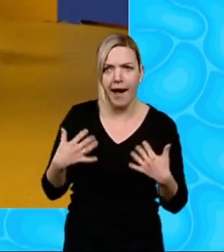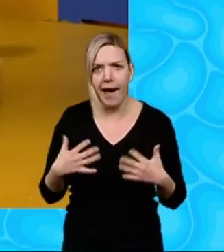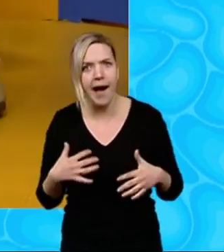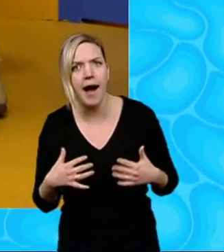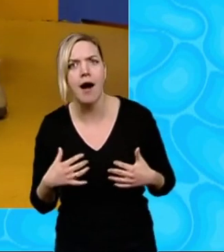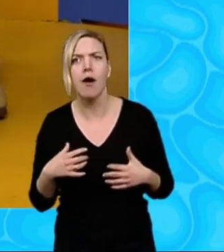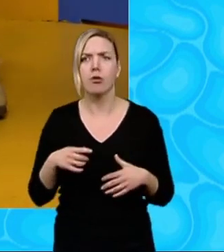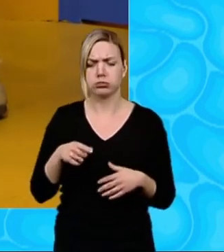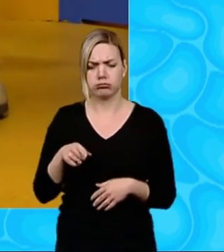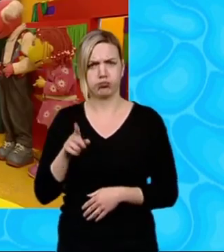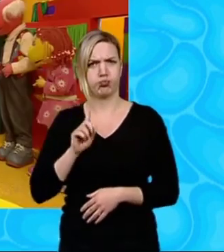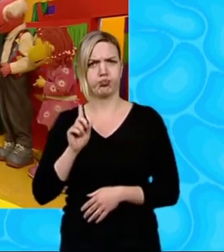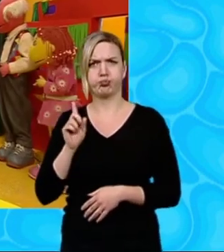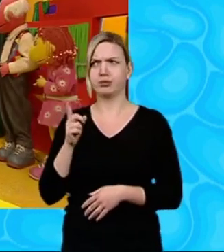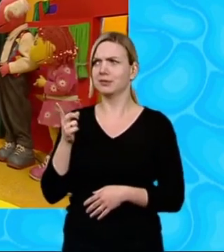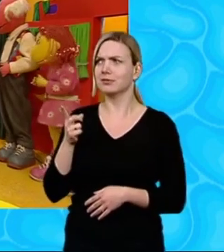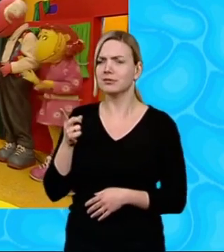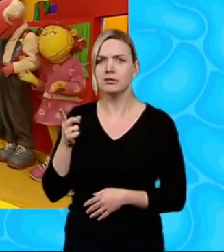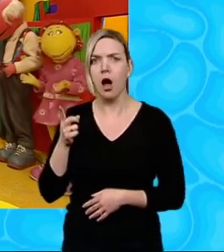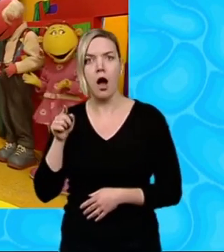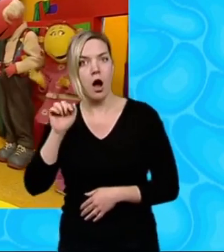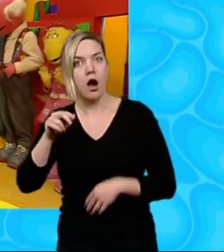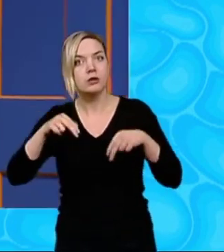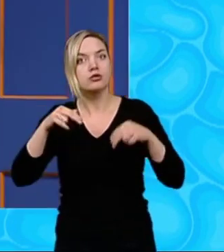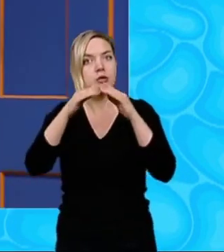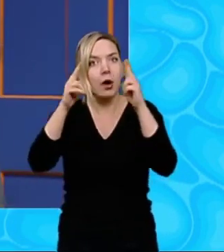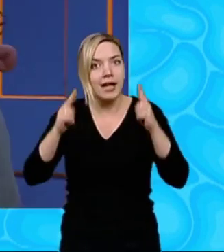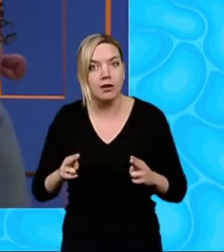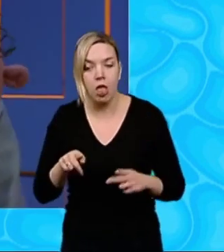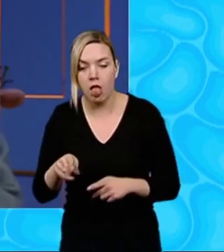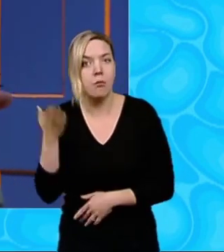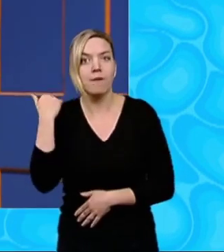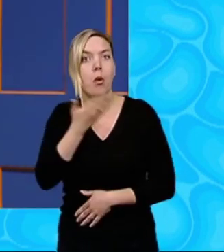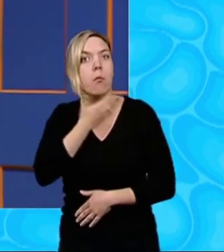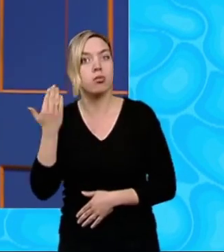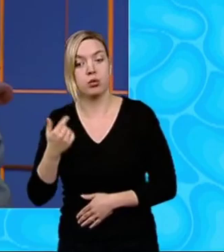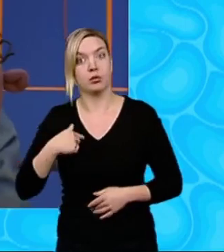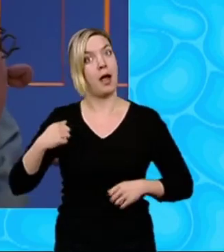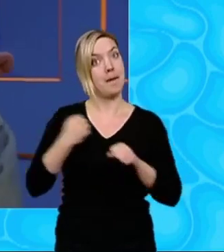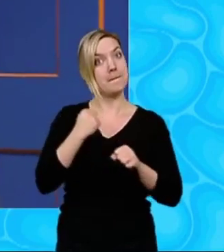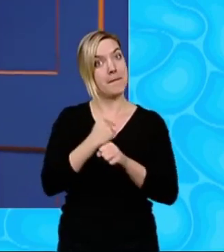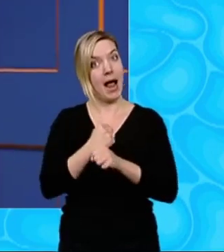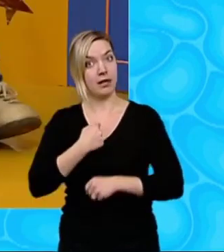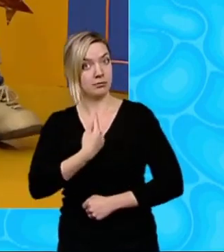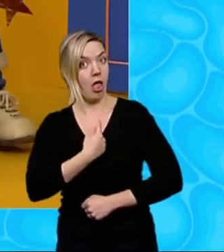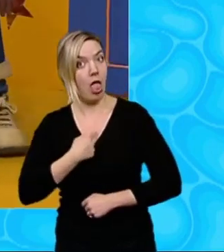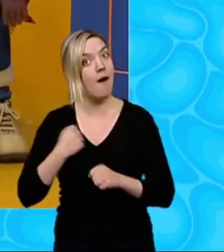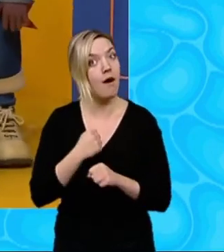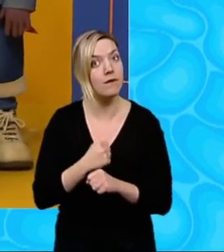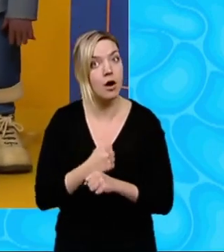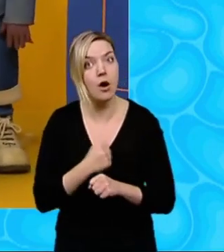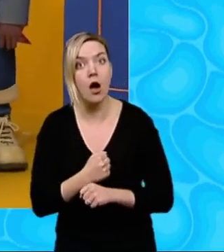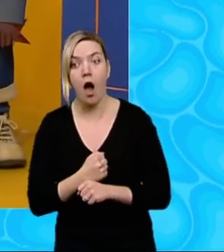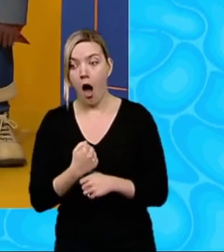what is it? It's Doodles dog kennel, mate Yeah, he's never had his own kennel So I made him this one all by myself Oh, my